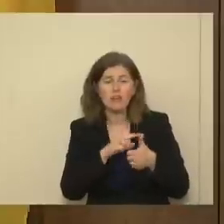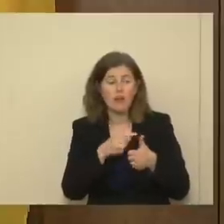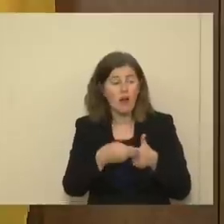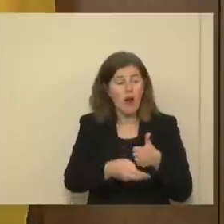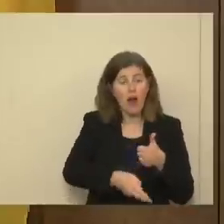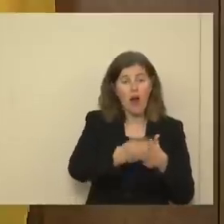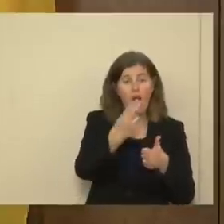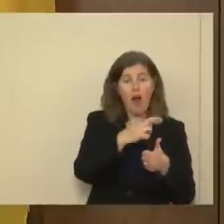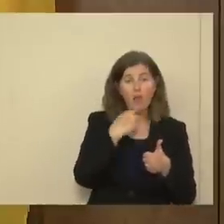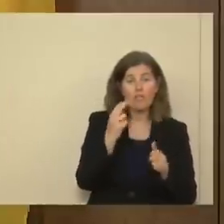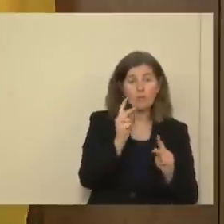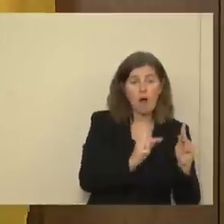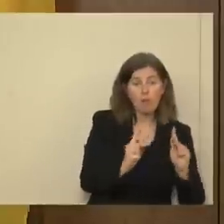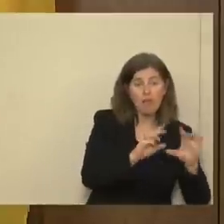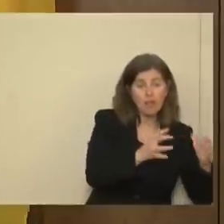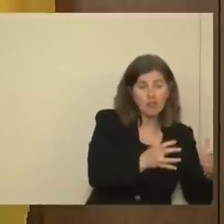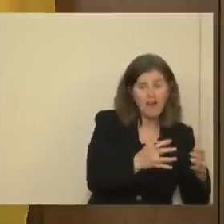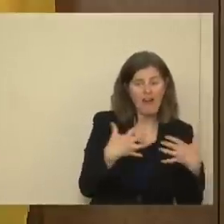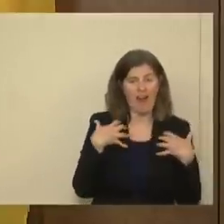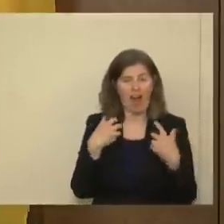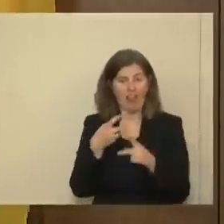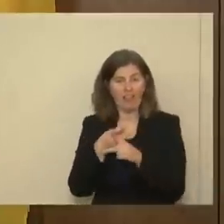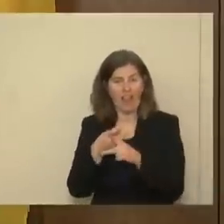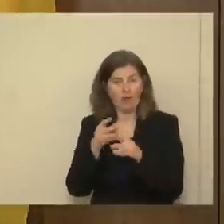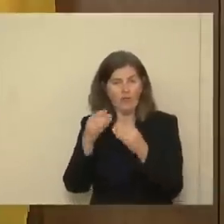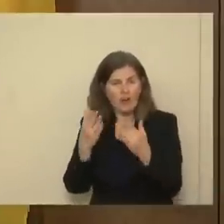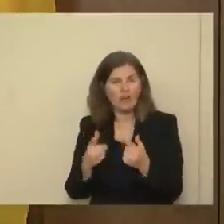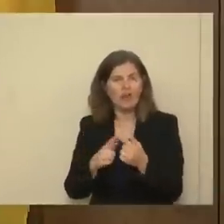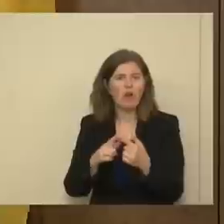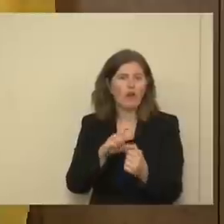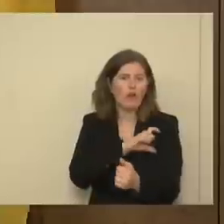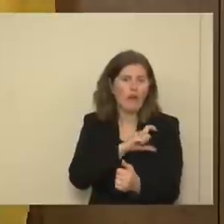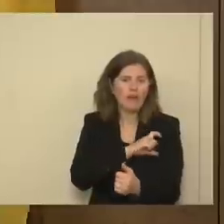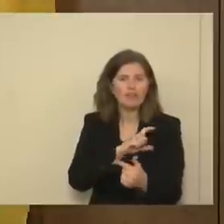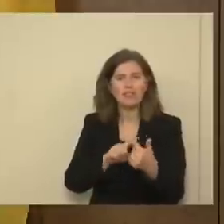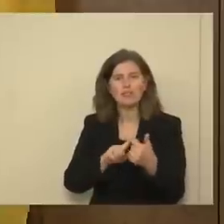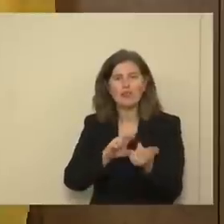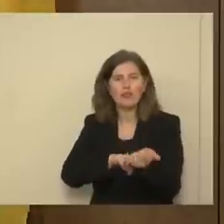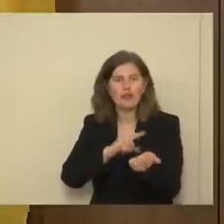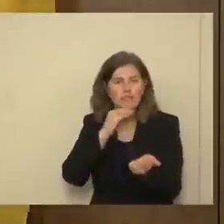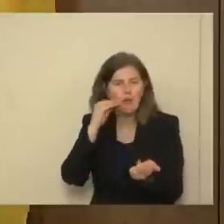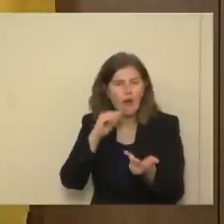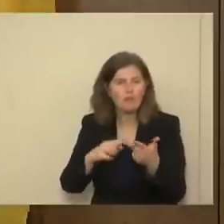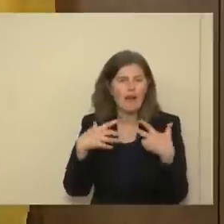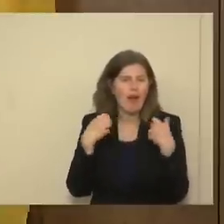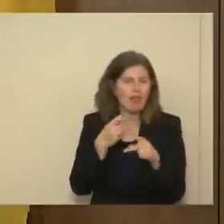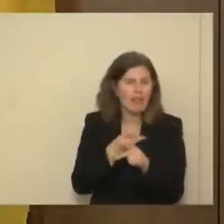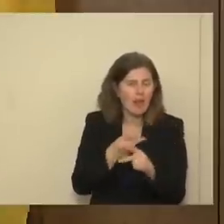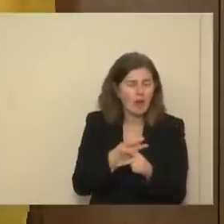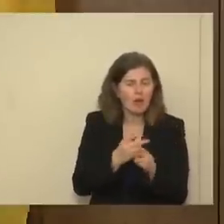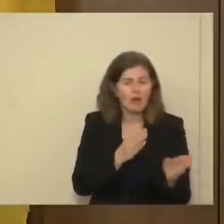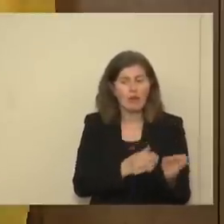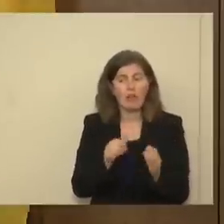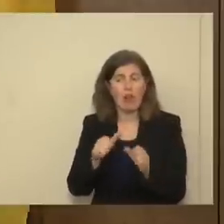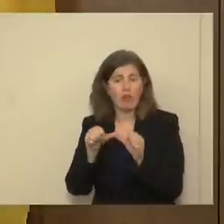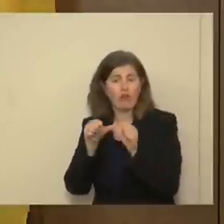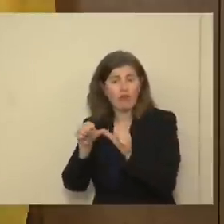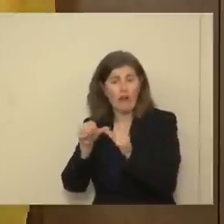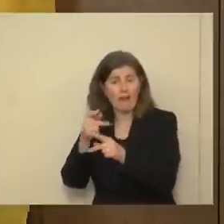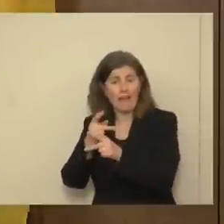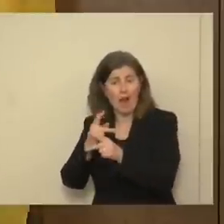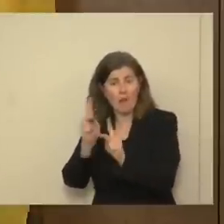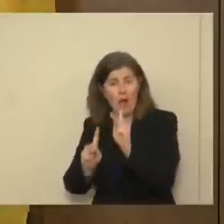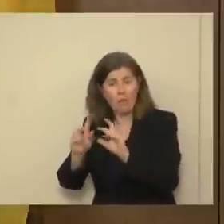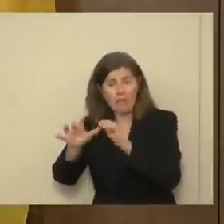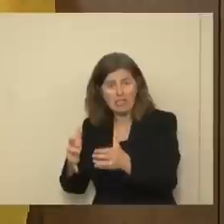-risk populations and health care providers? That's going to be corrections, nursing homes, health care workers. Is it going to be all the other chronic care populations?